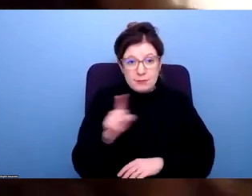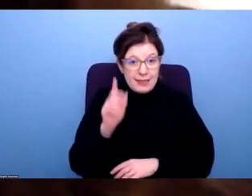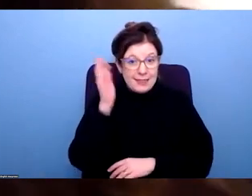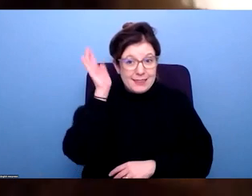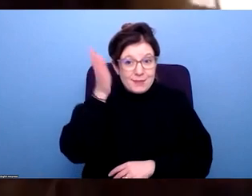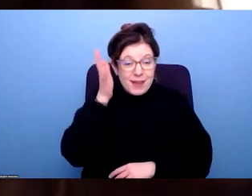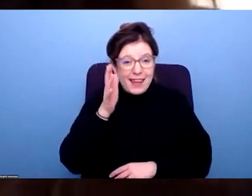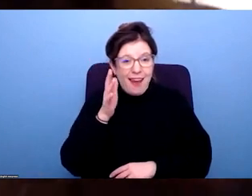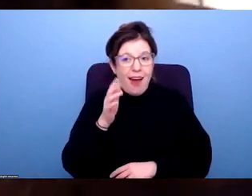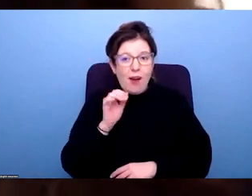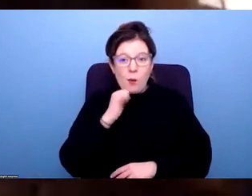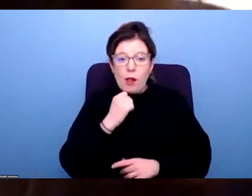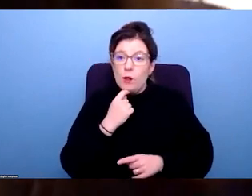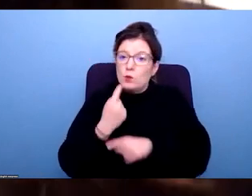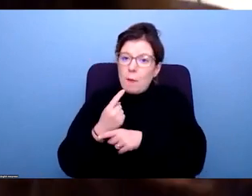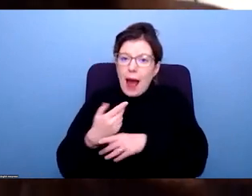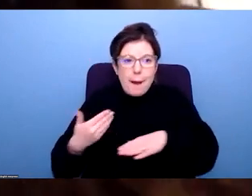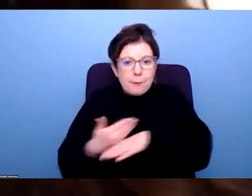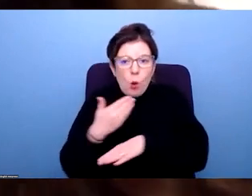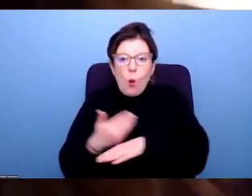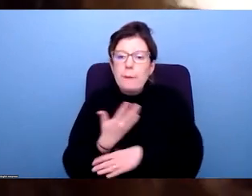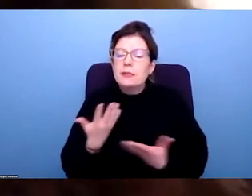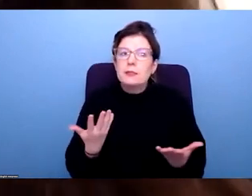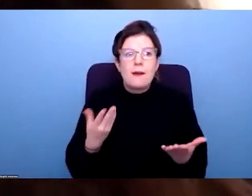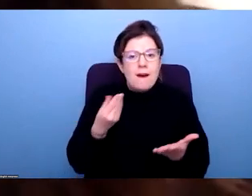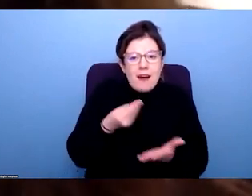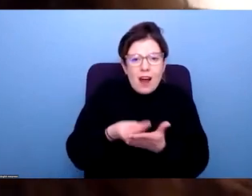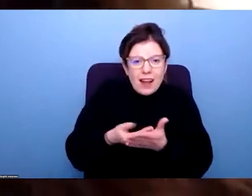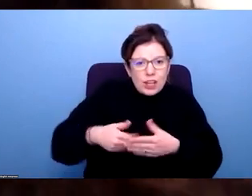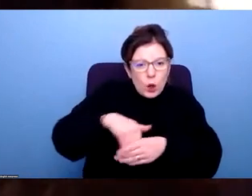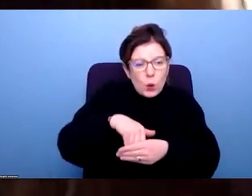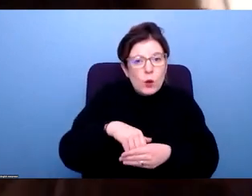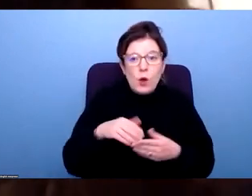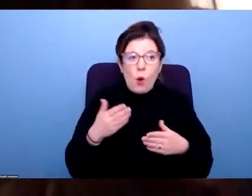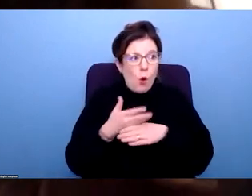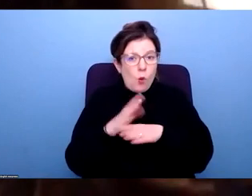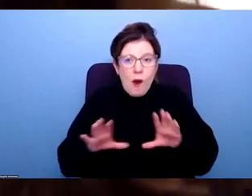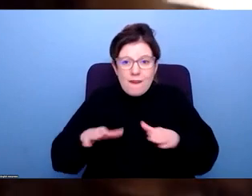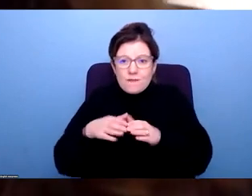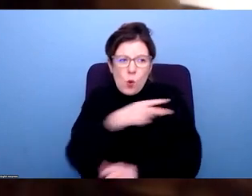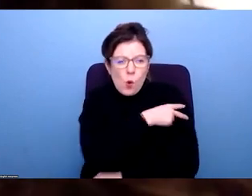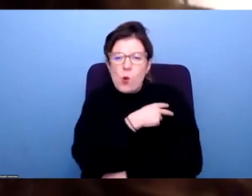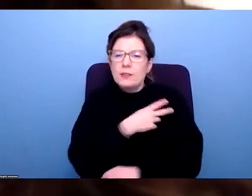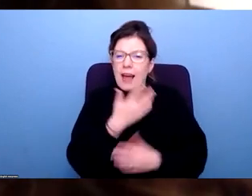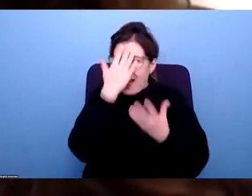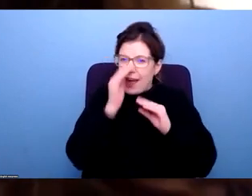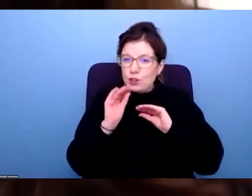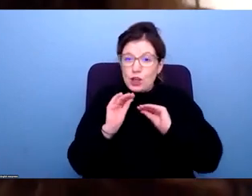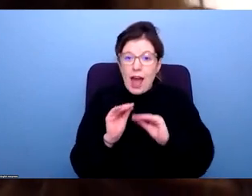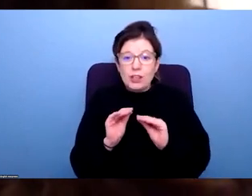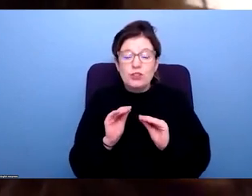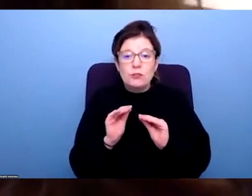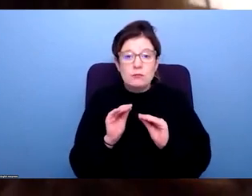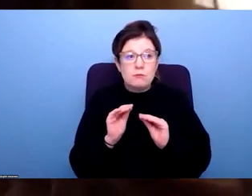are coming after me talking about employment, talking about financial inclusion, talking about, you know, the workforce, education. And I guess